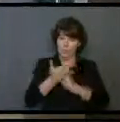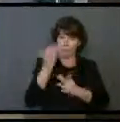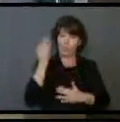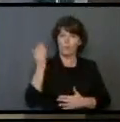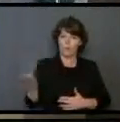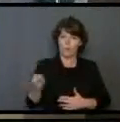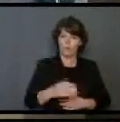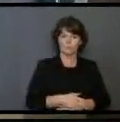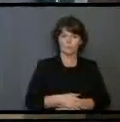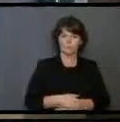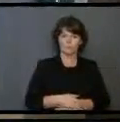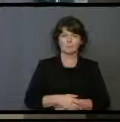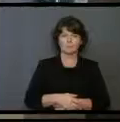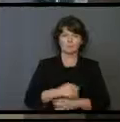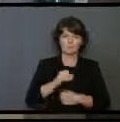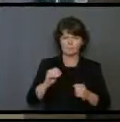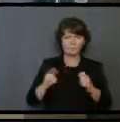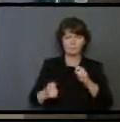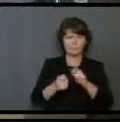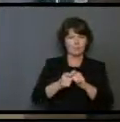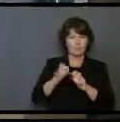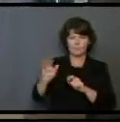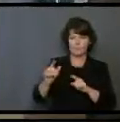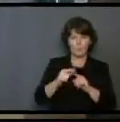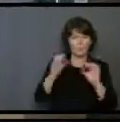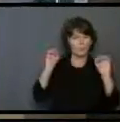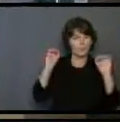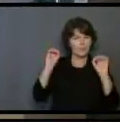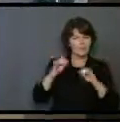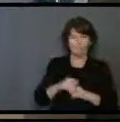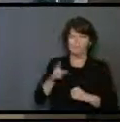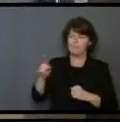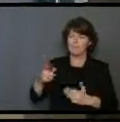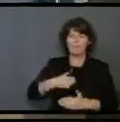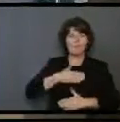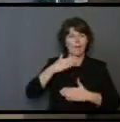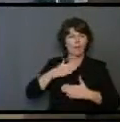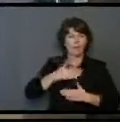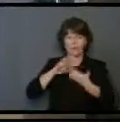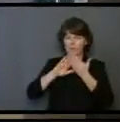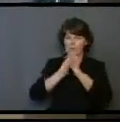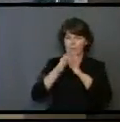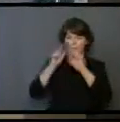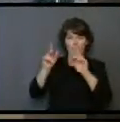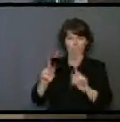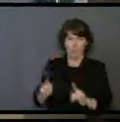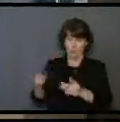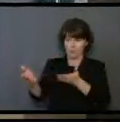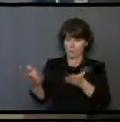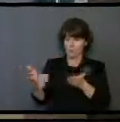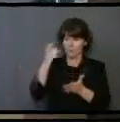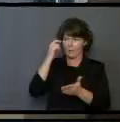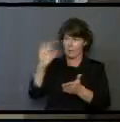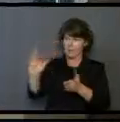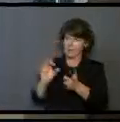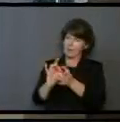There's no hint of resentment in Jesus' words. He was glad to become human, and serve because of his close relationship with